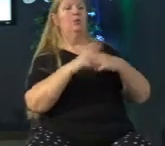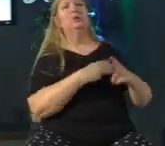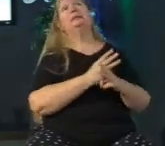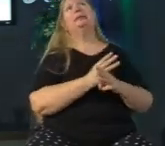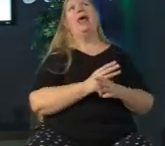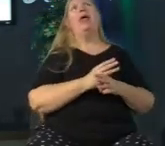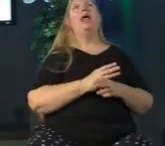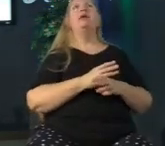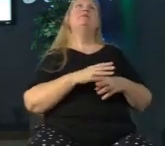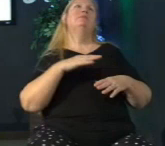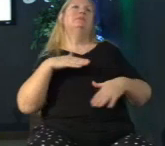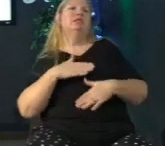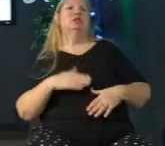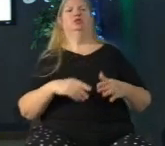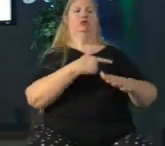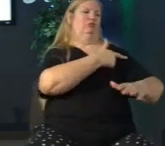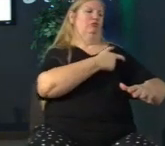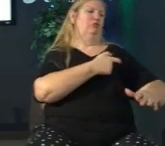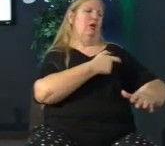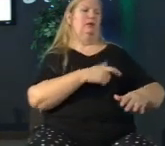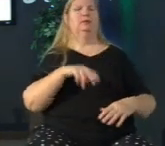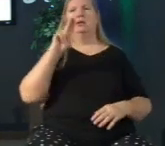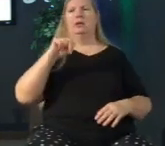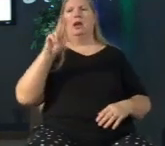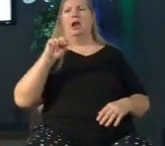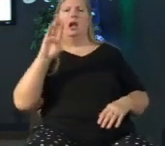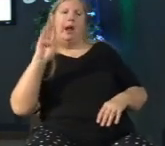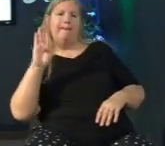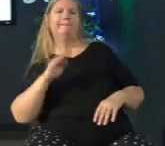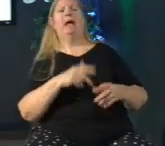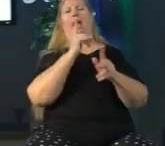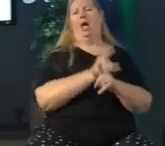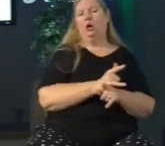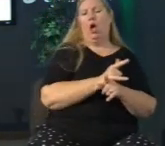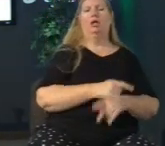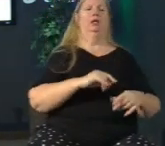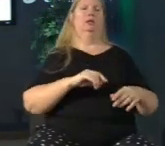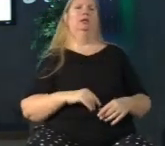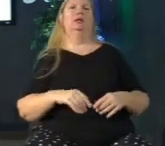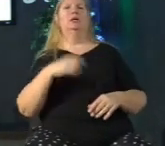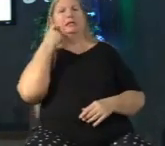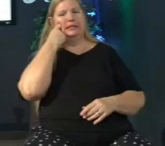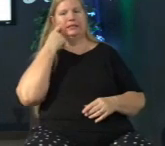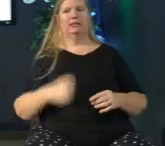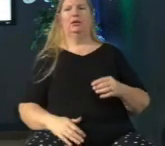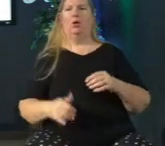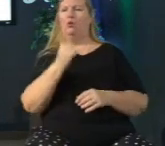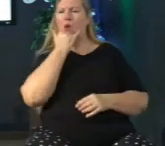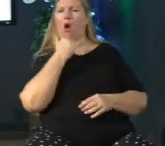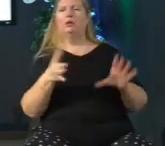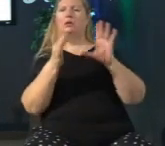they look to drugs to numb themselves alcohol sex wrong